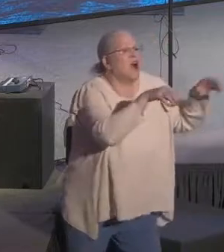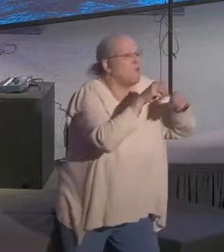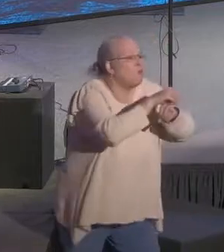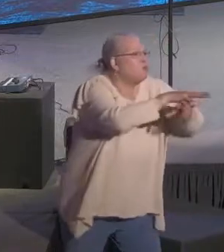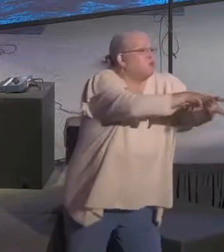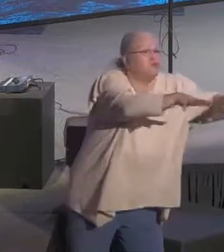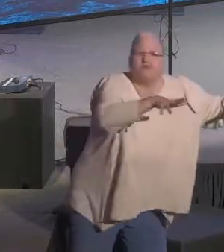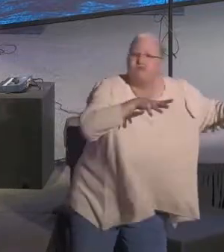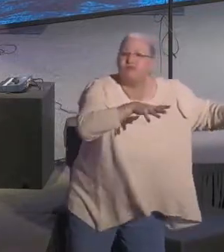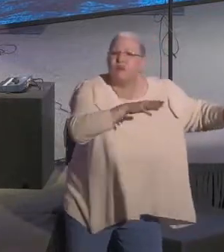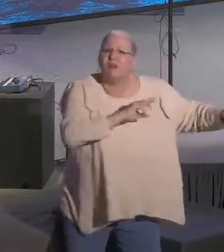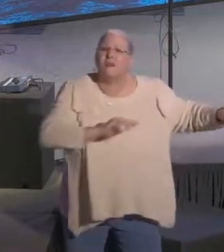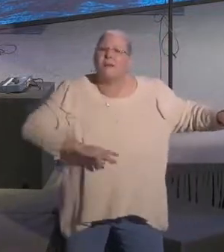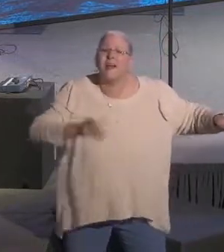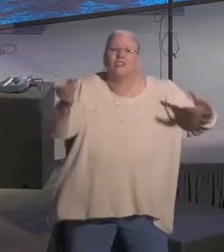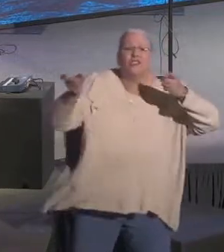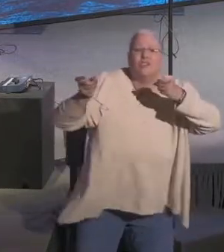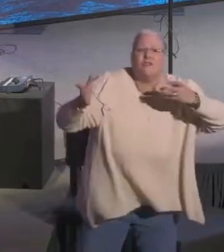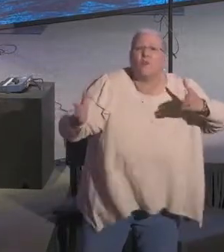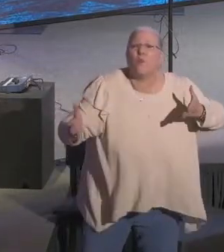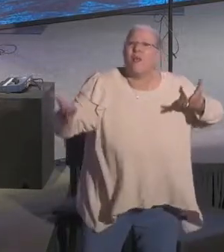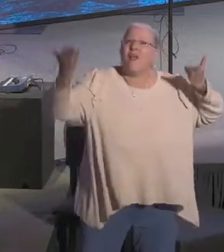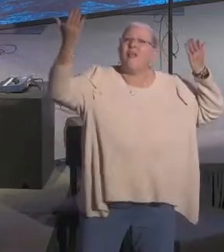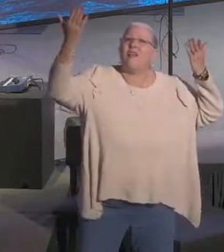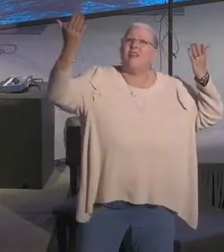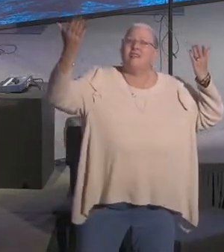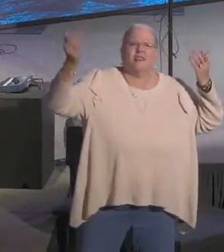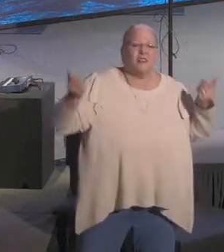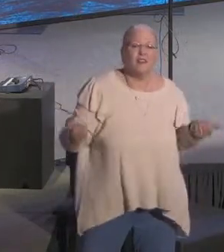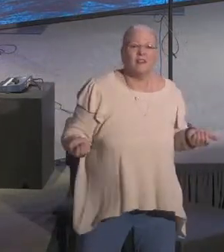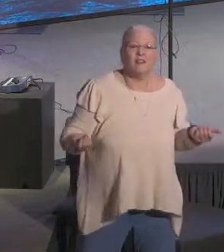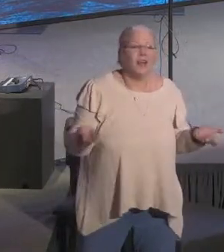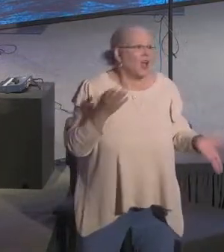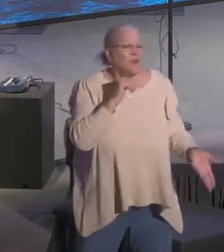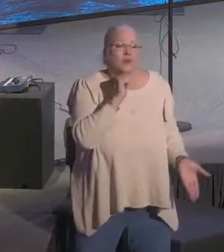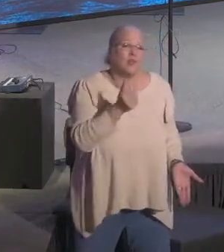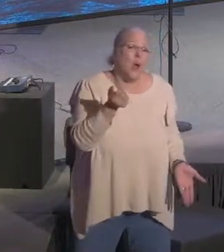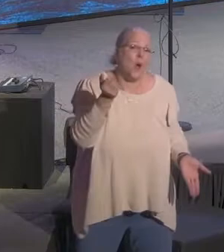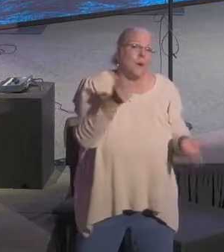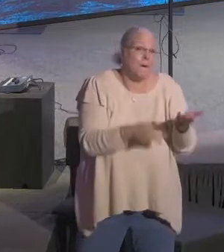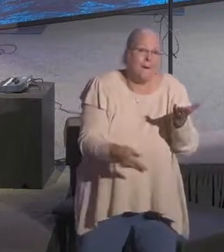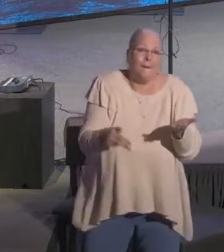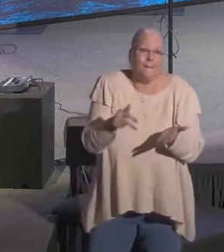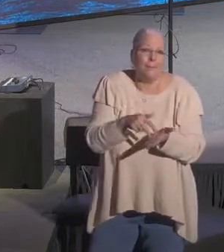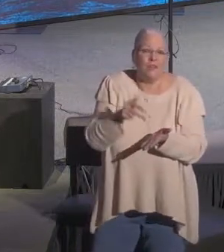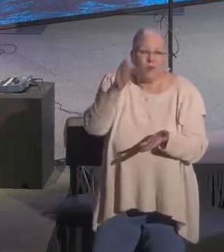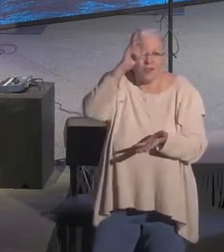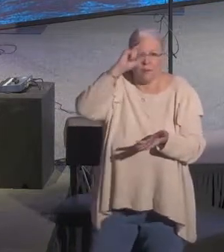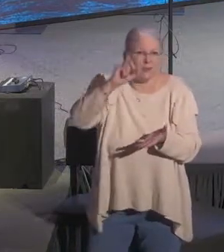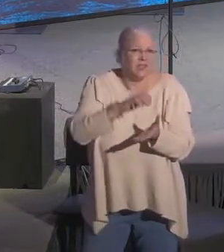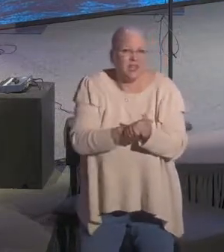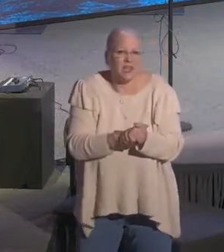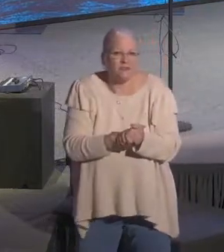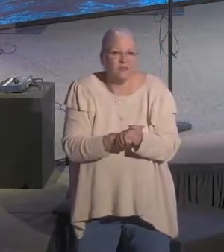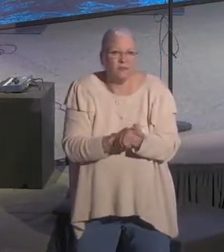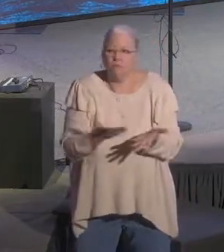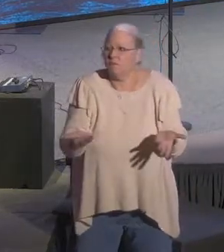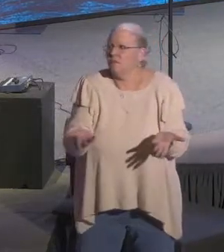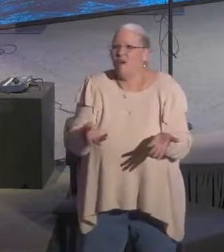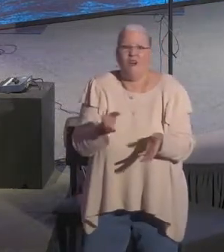The majesty of his reign. Listen, if we don't believe in the resurrection, our faith is dead. It's null and void.